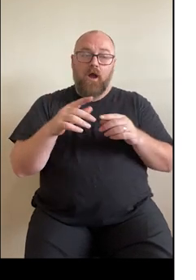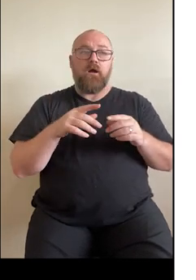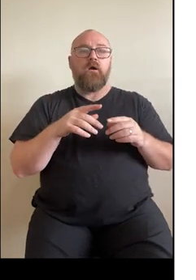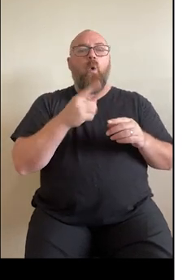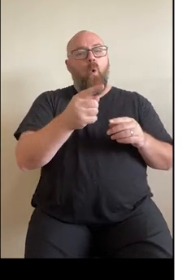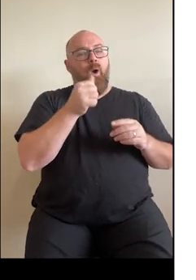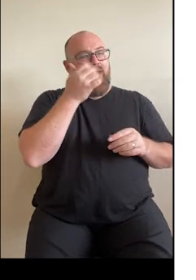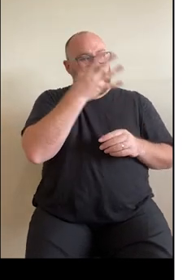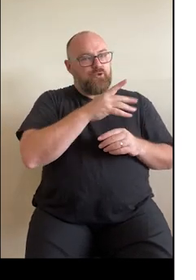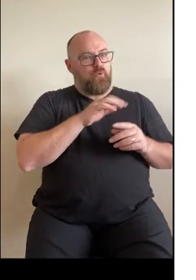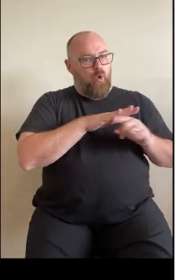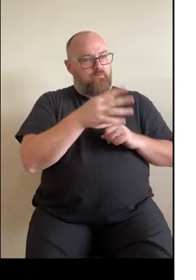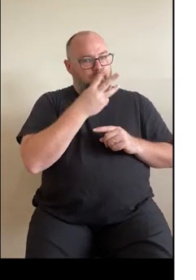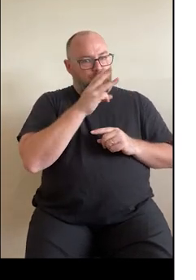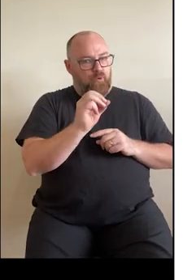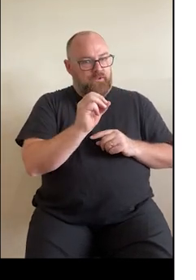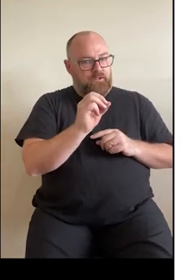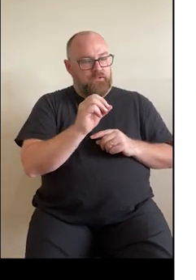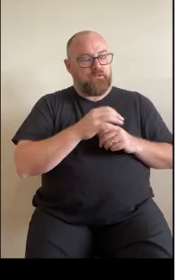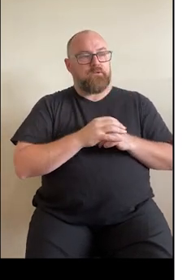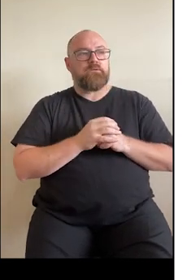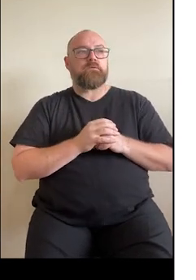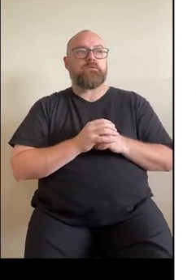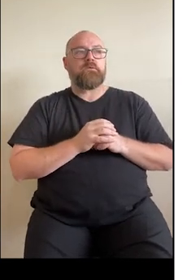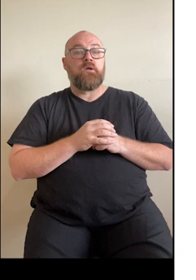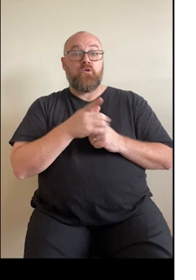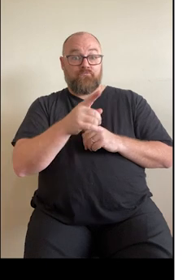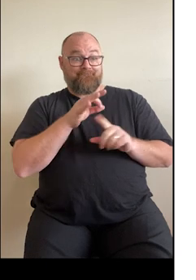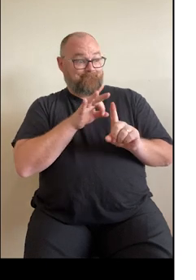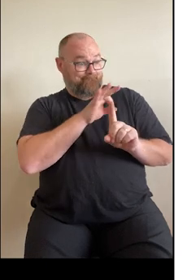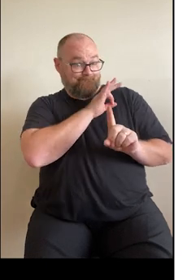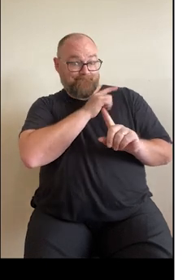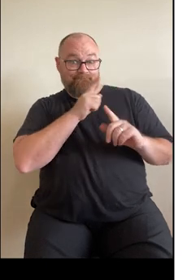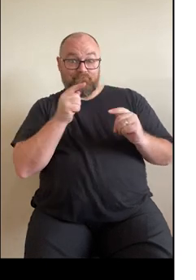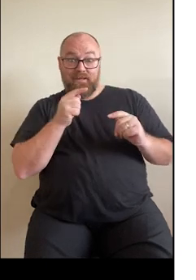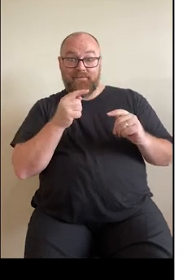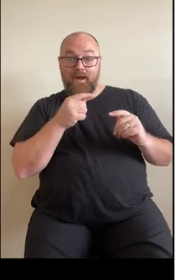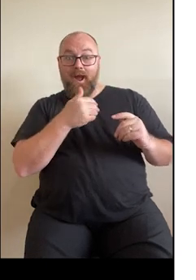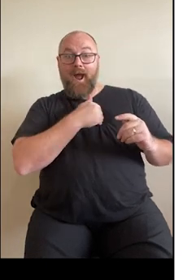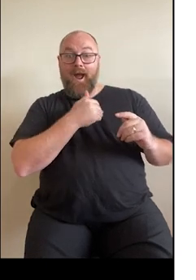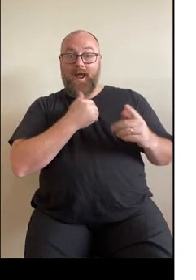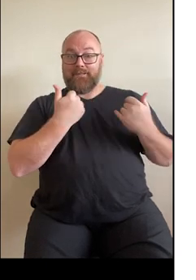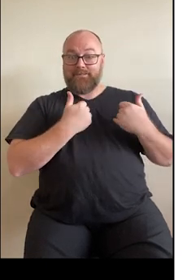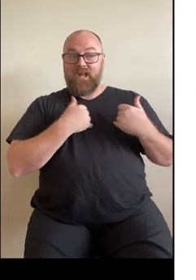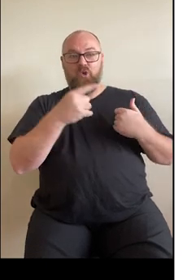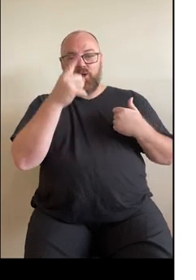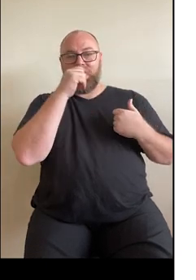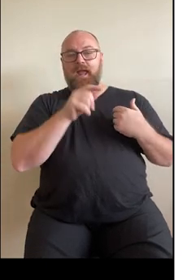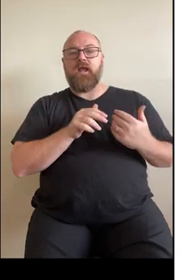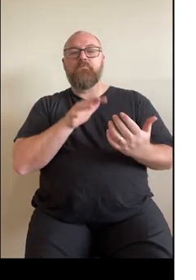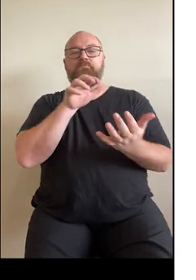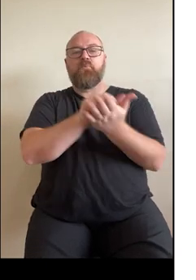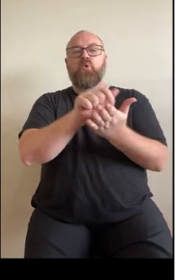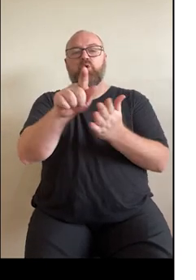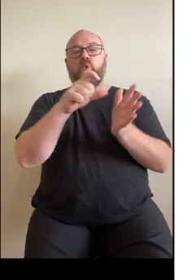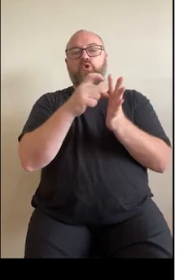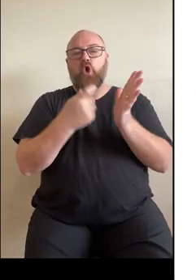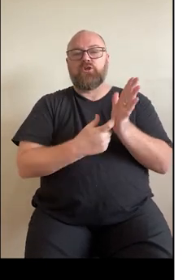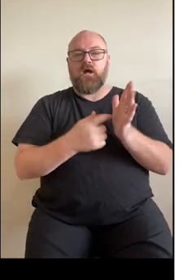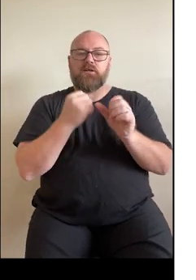or Torres Strait Islander peoples with no current history of heart disease you can book in for a heart health check with your GP today.